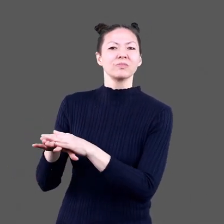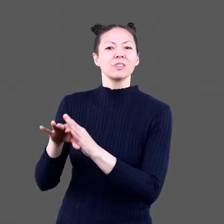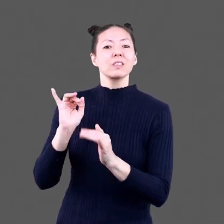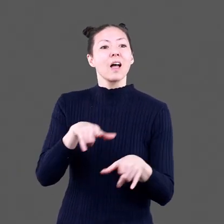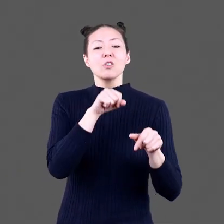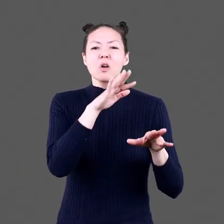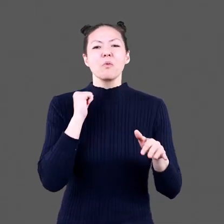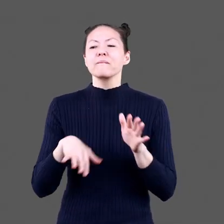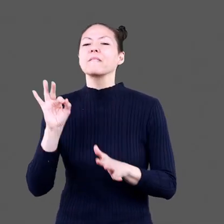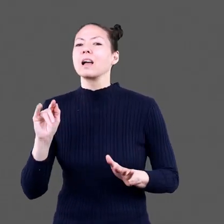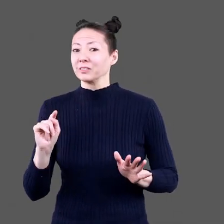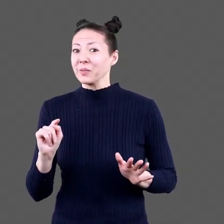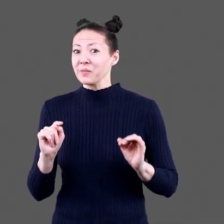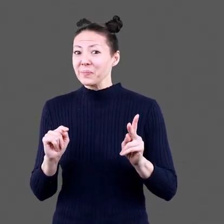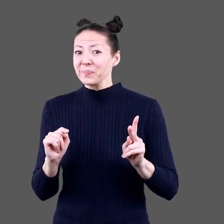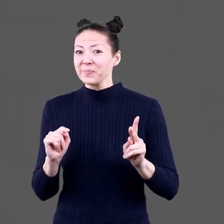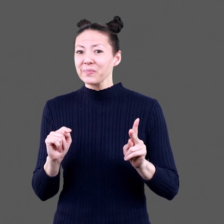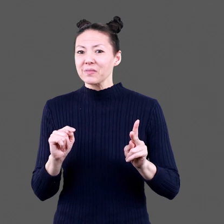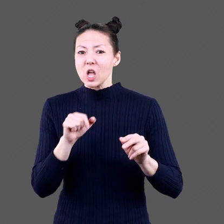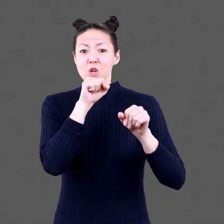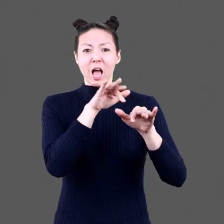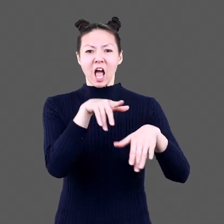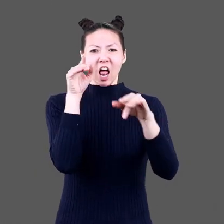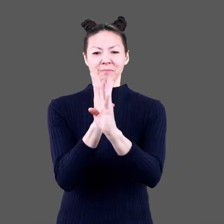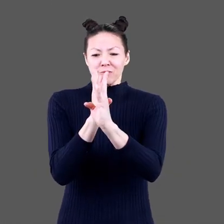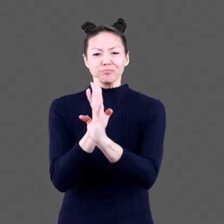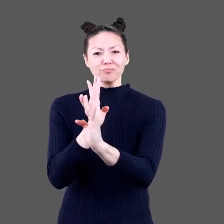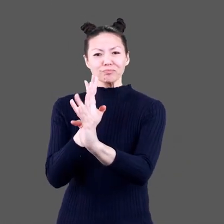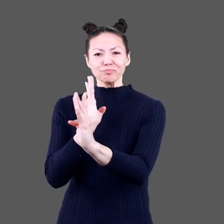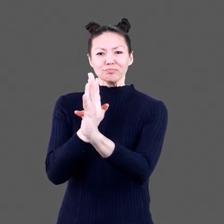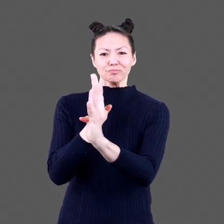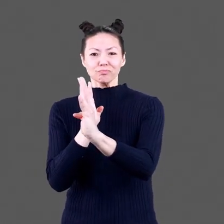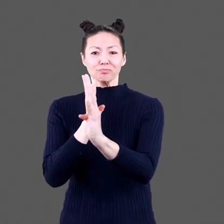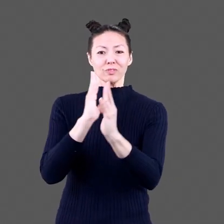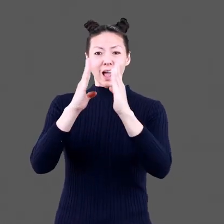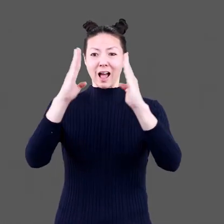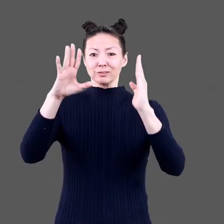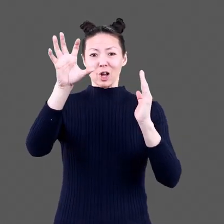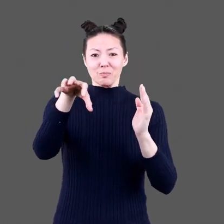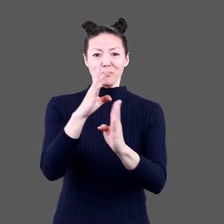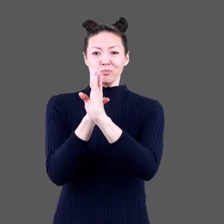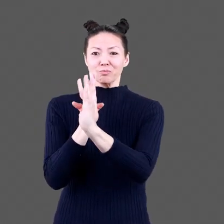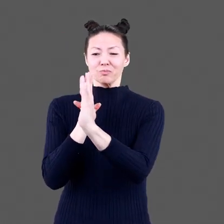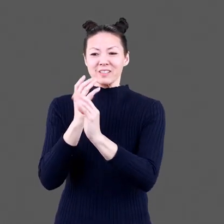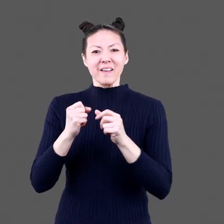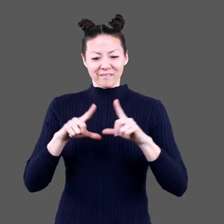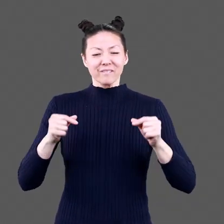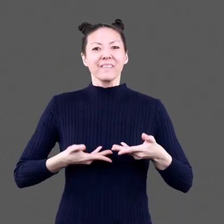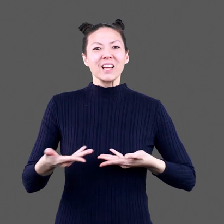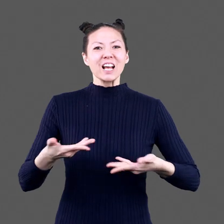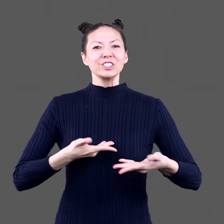so the dragons can't find it Dragons stand in a line at the house's front door with their